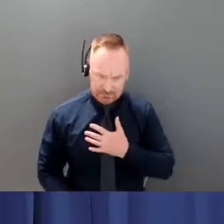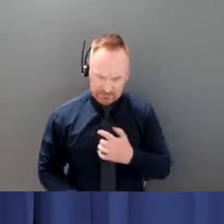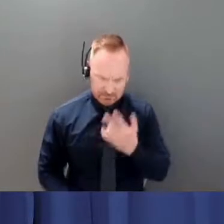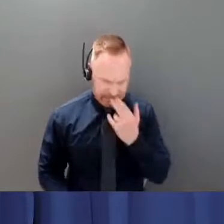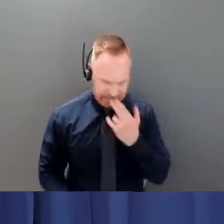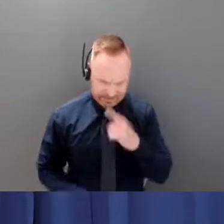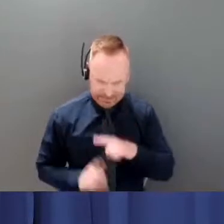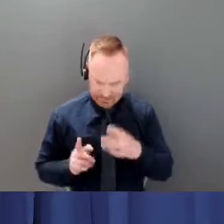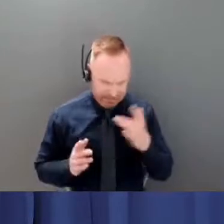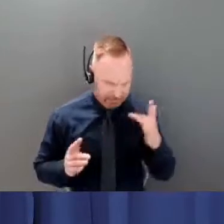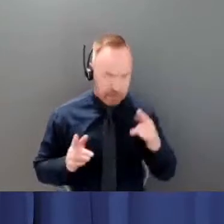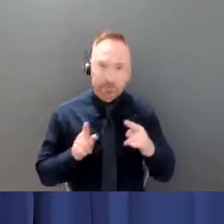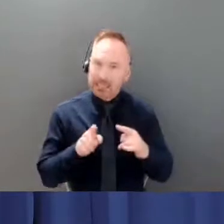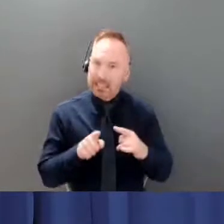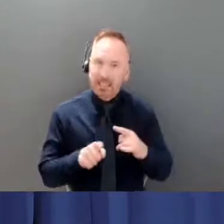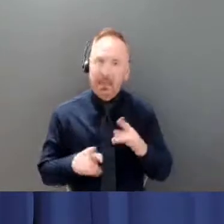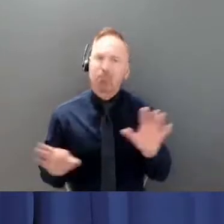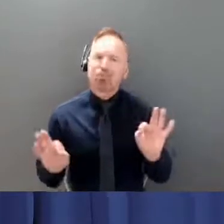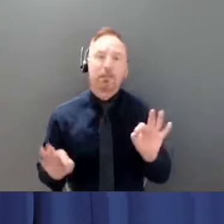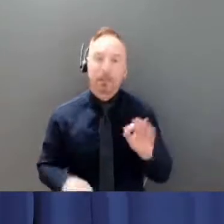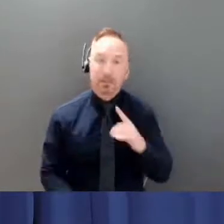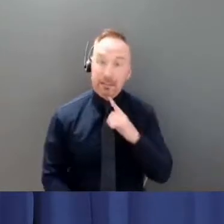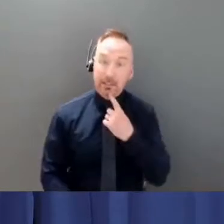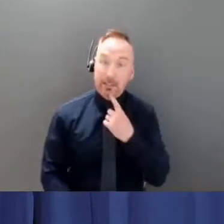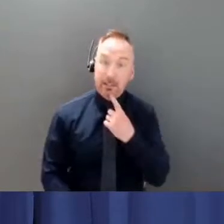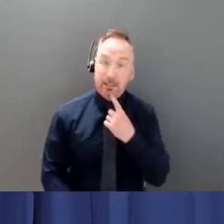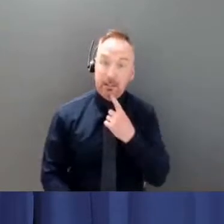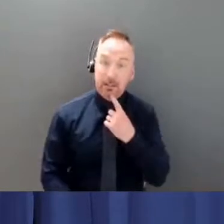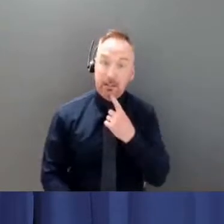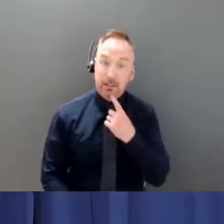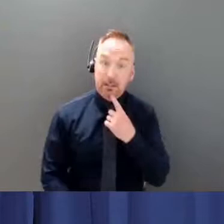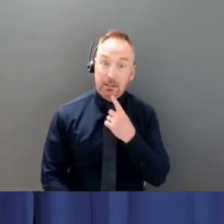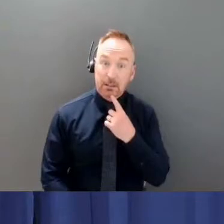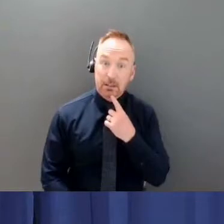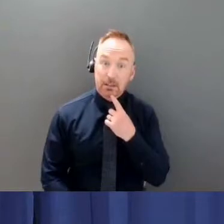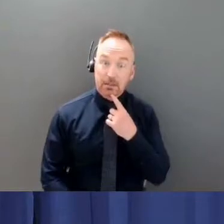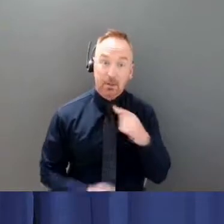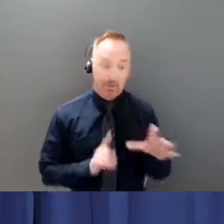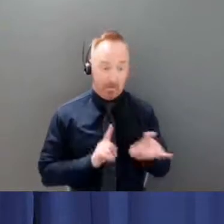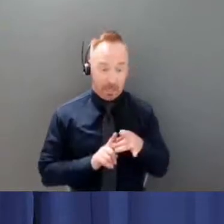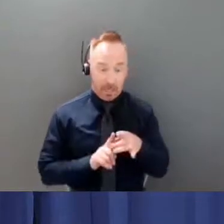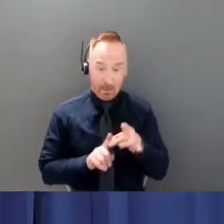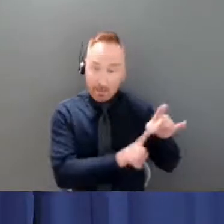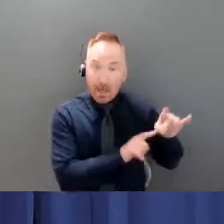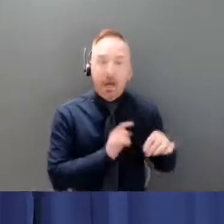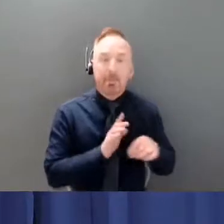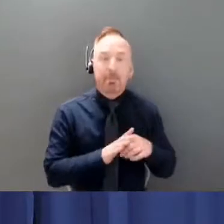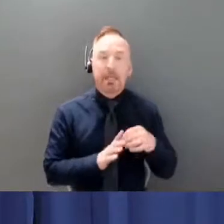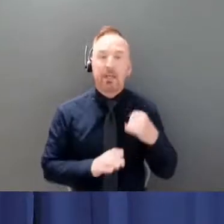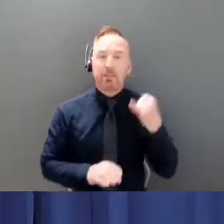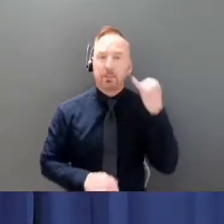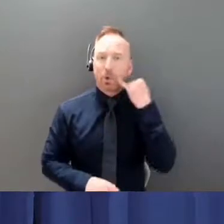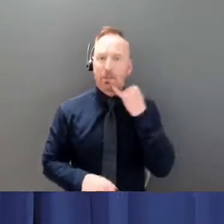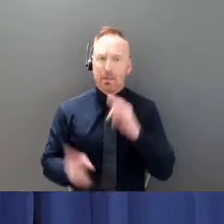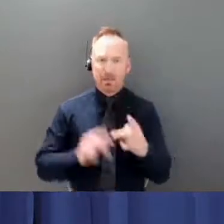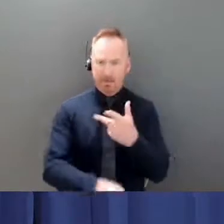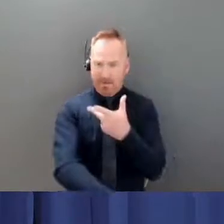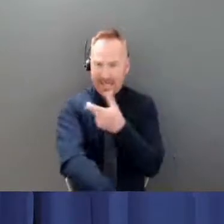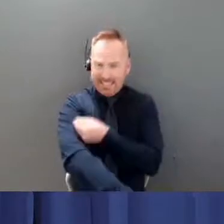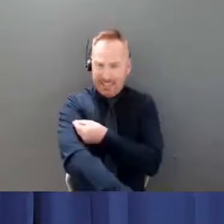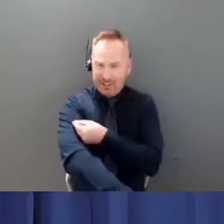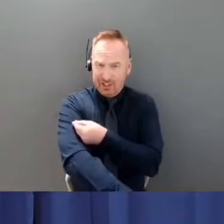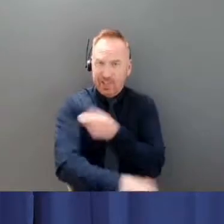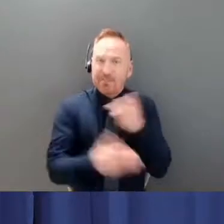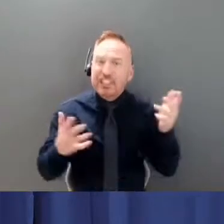under close transmission conditions even vaccinated people are getting infected and that's what we're seeing but